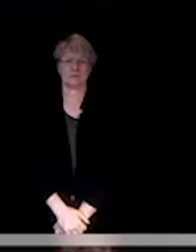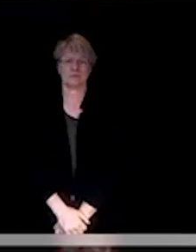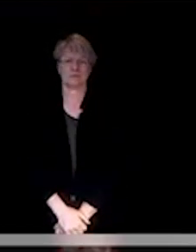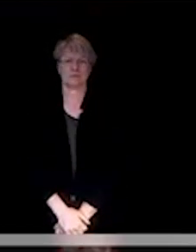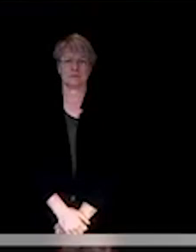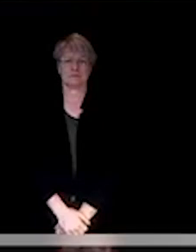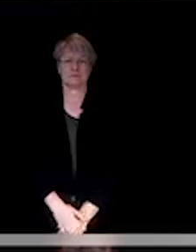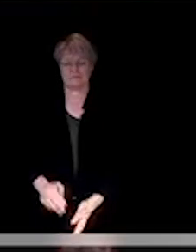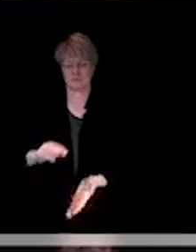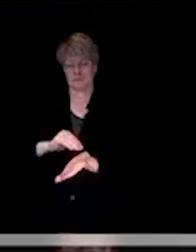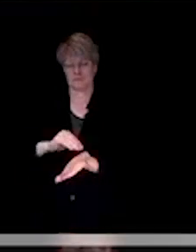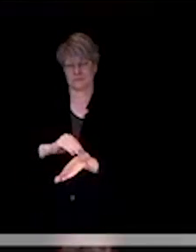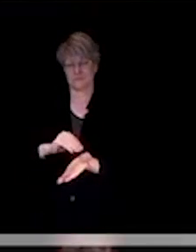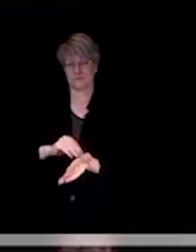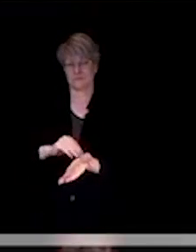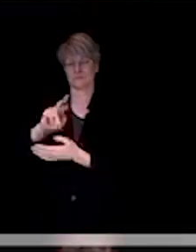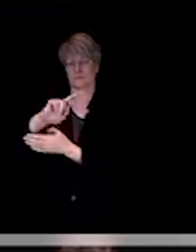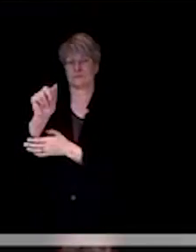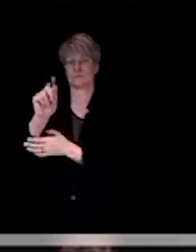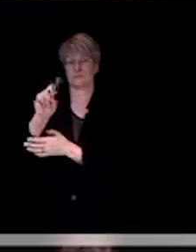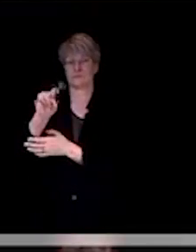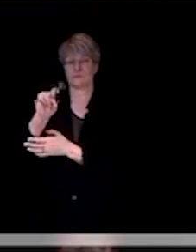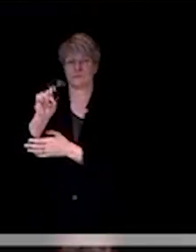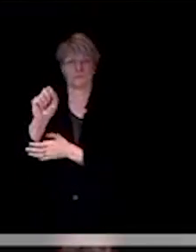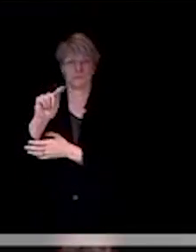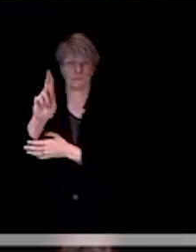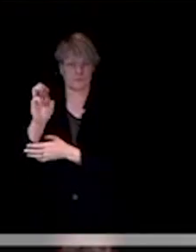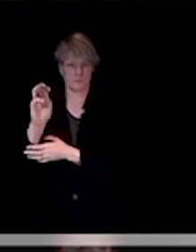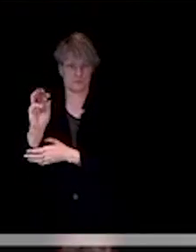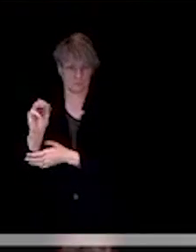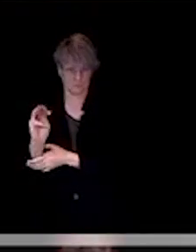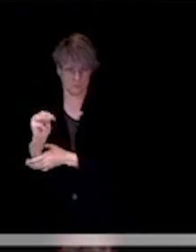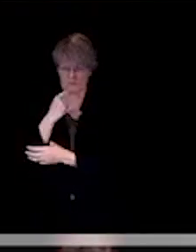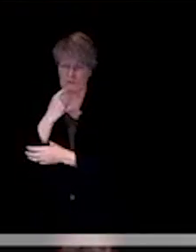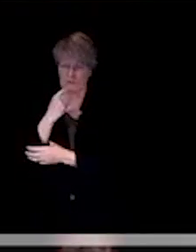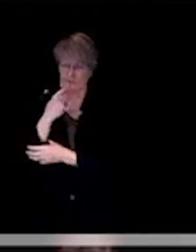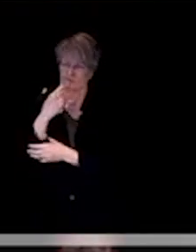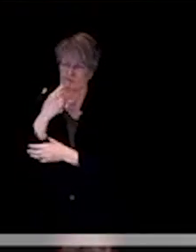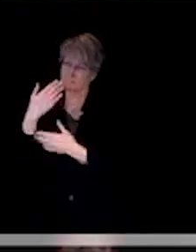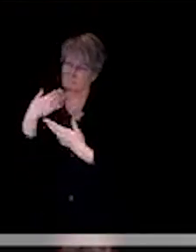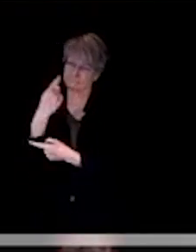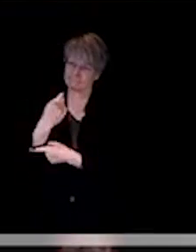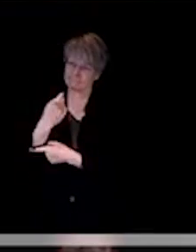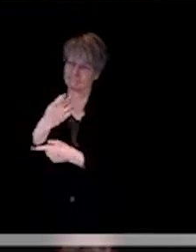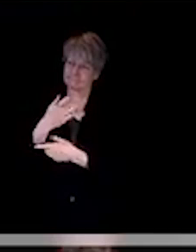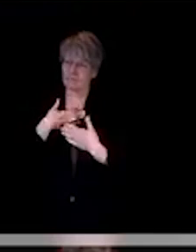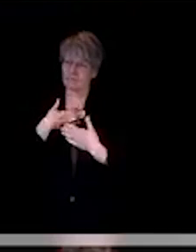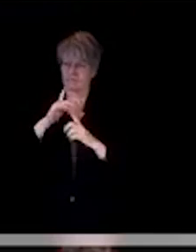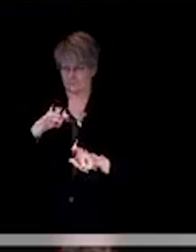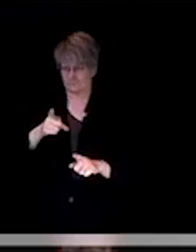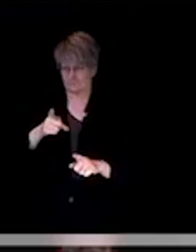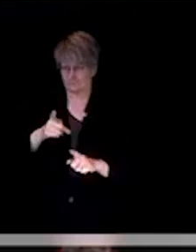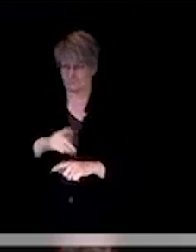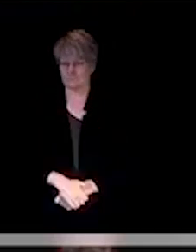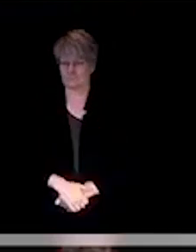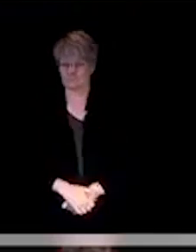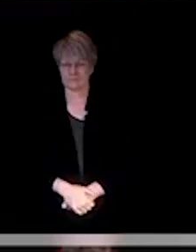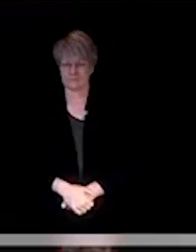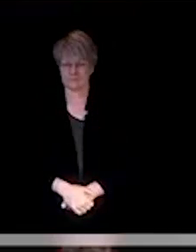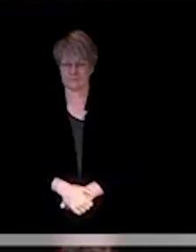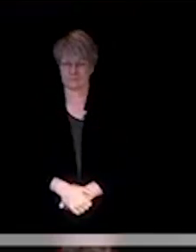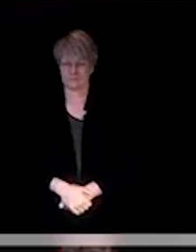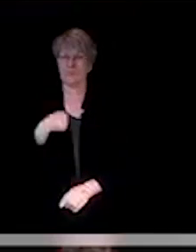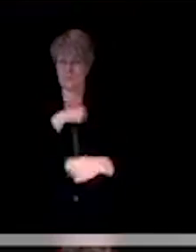So, I'm happy to address that. So, thank you for that question. We actually have guidance for athletic